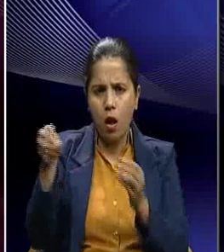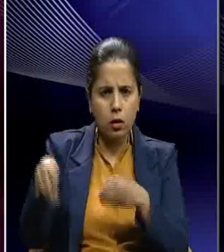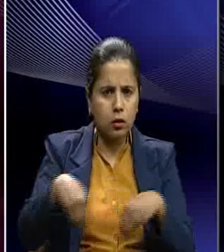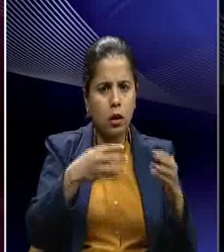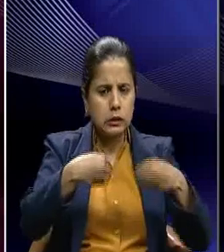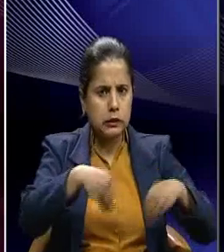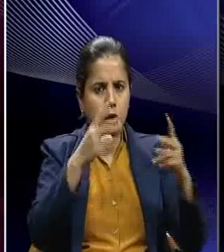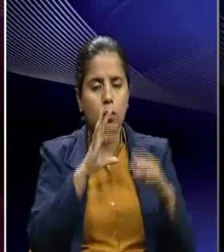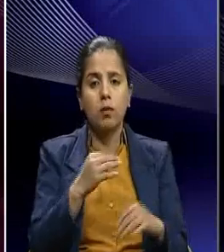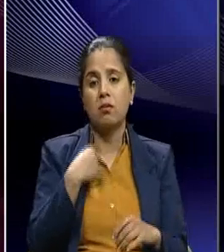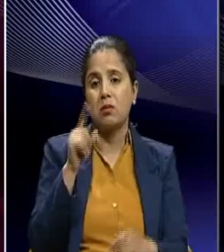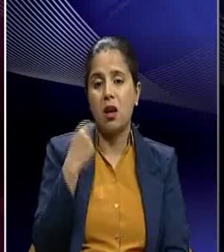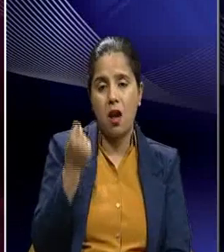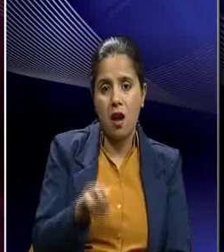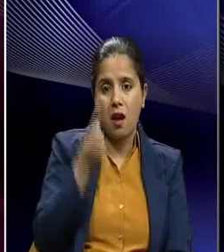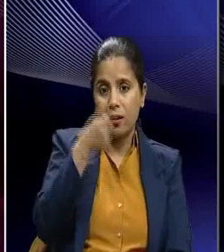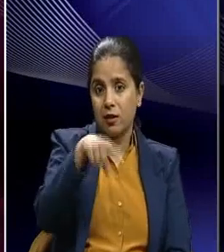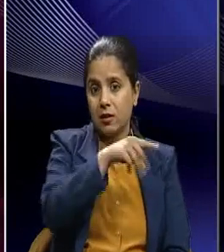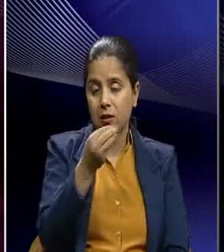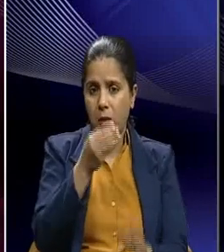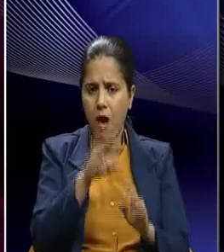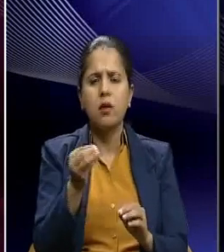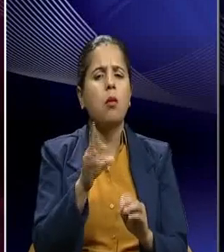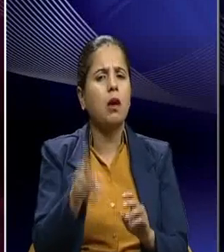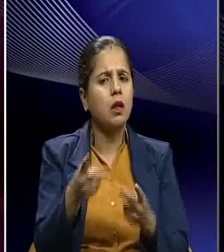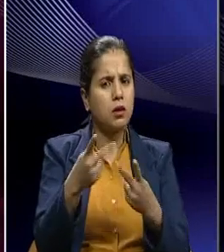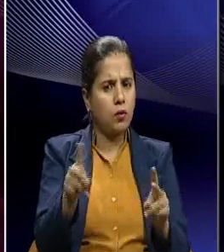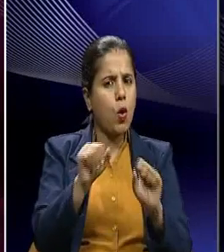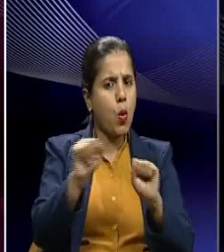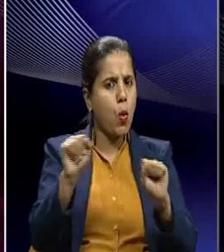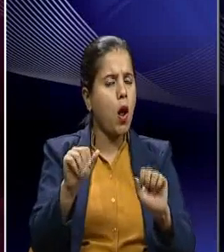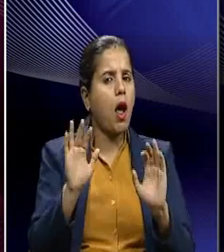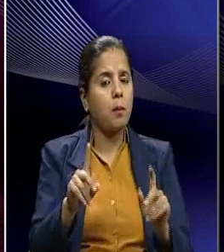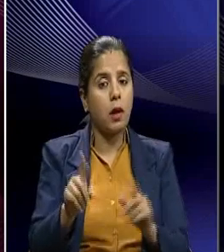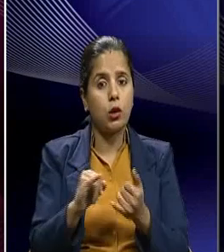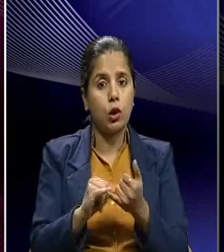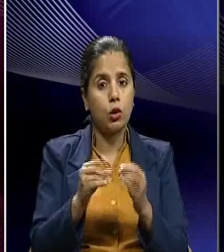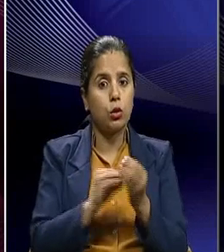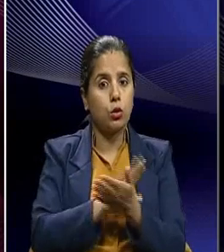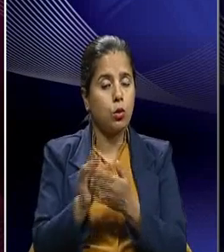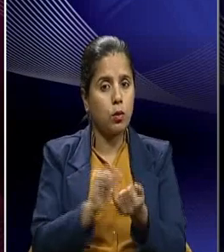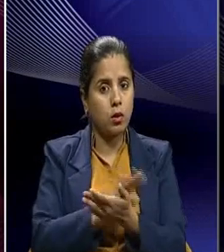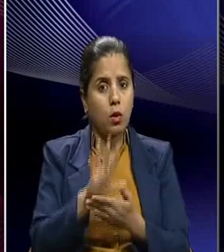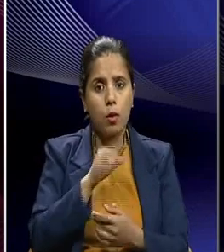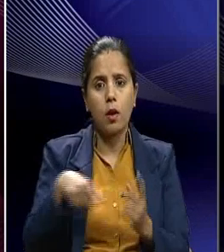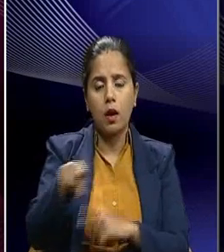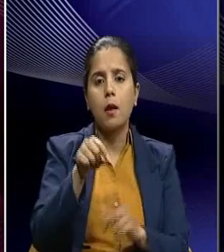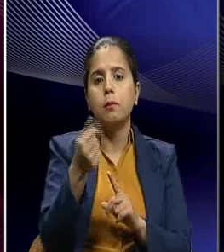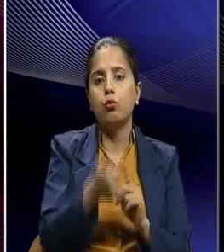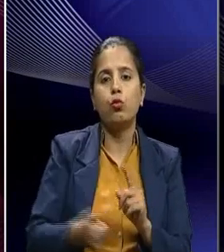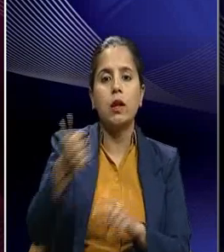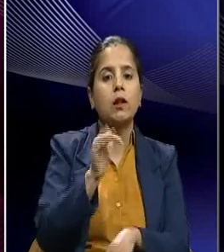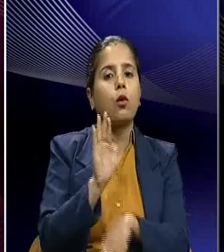have to realize that though he had some kind of a differences when Subhash Chandra Bose was the president of the congress.